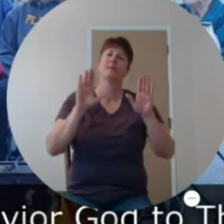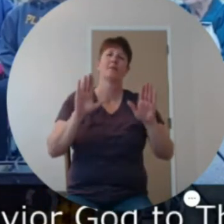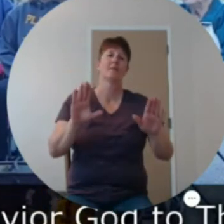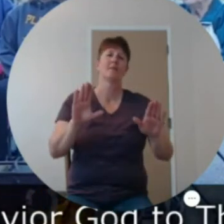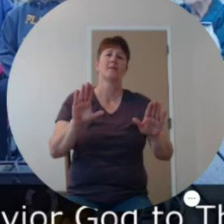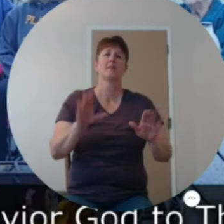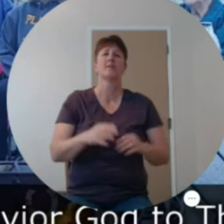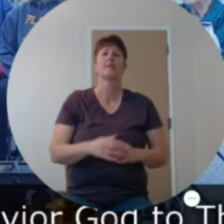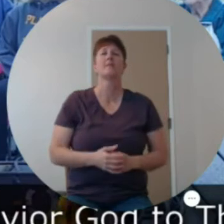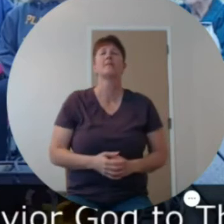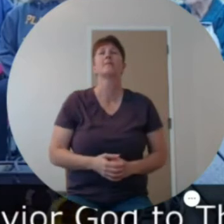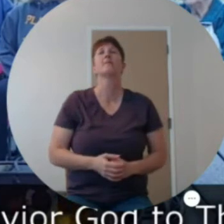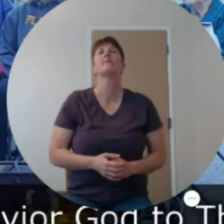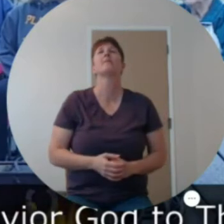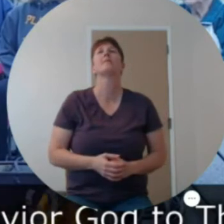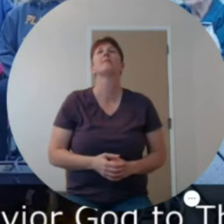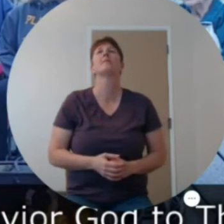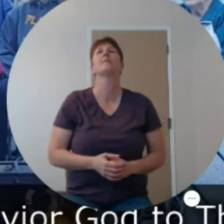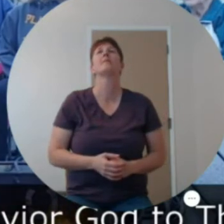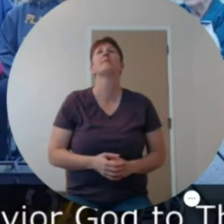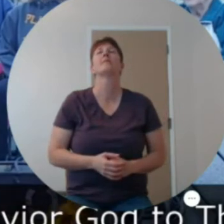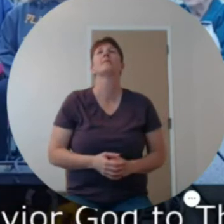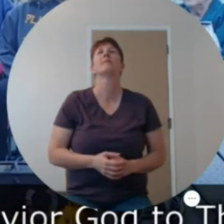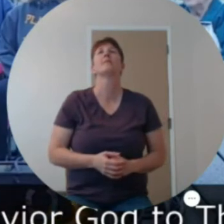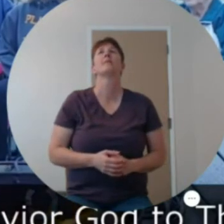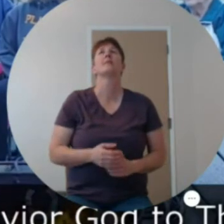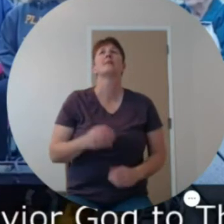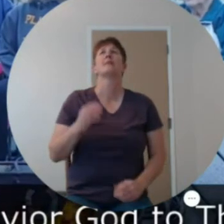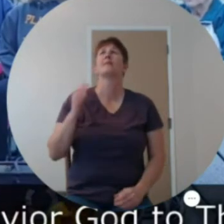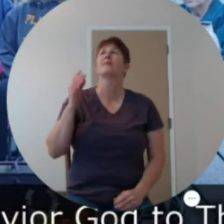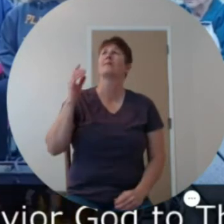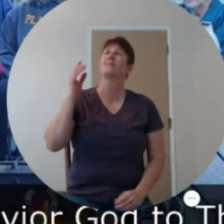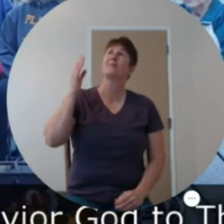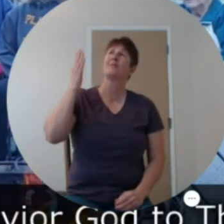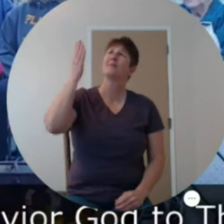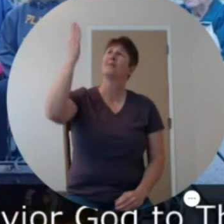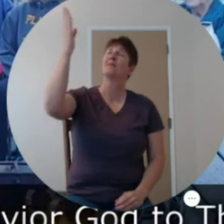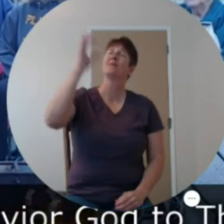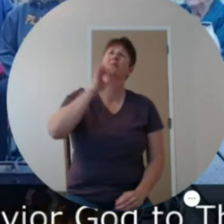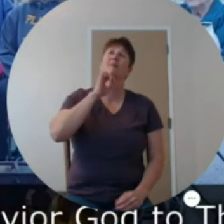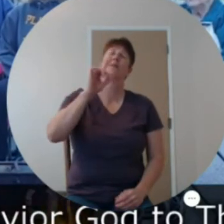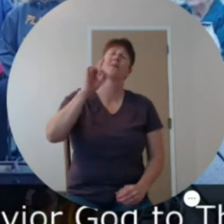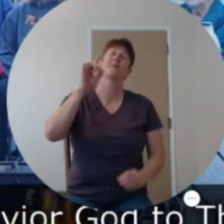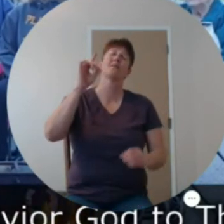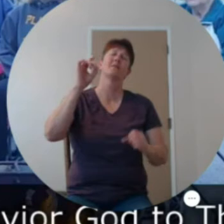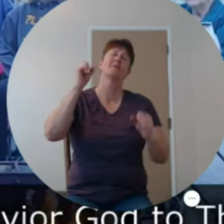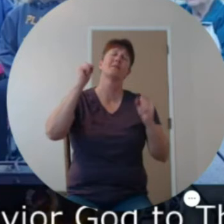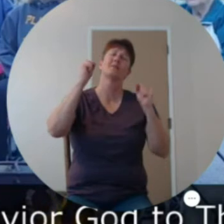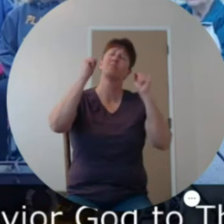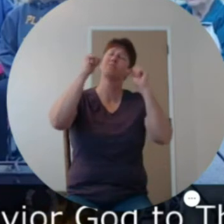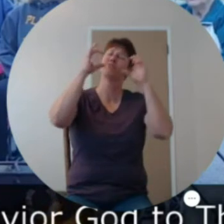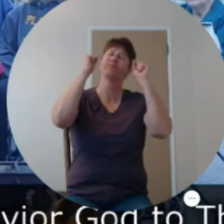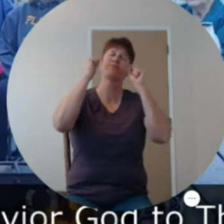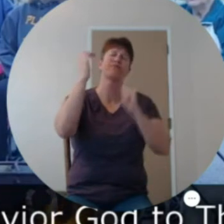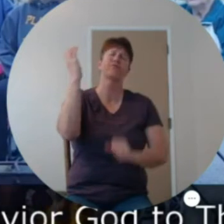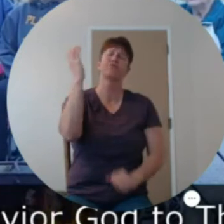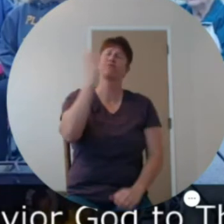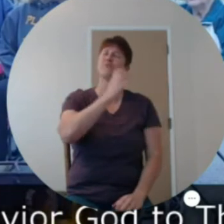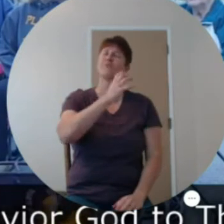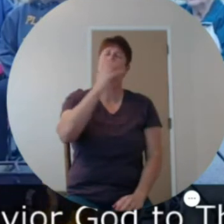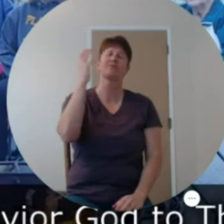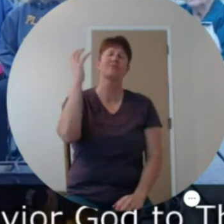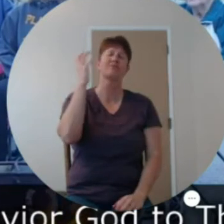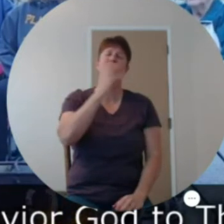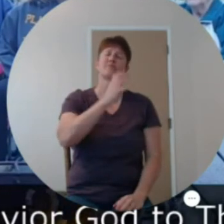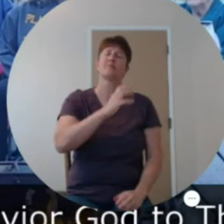art, how great Thou art.